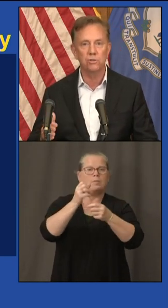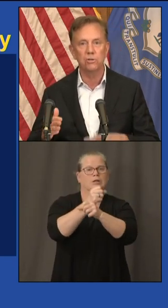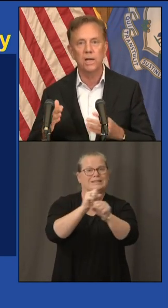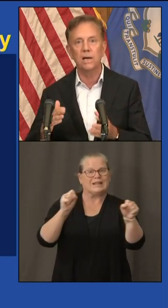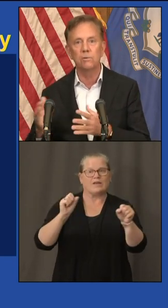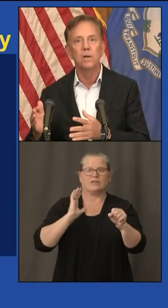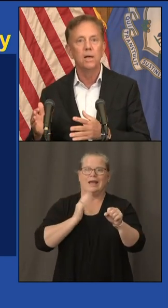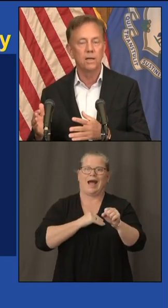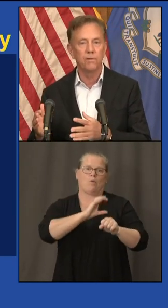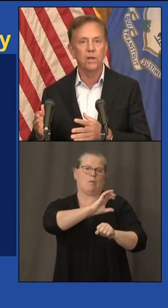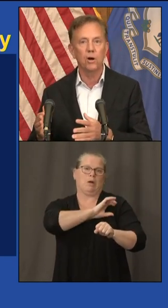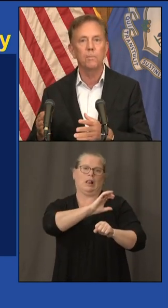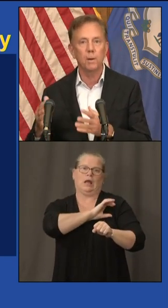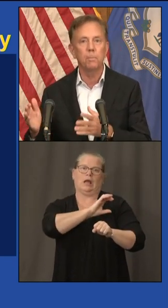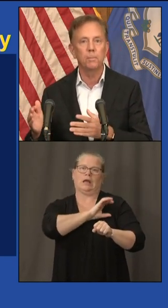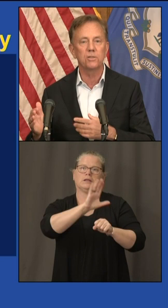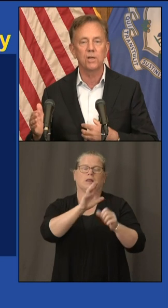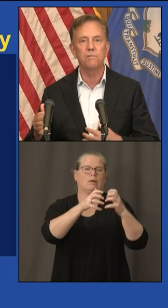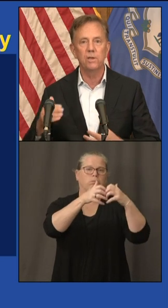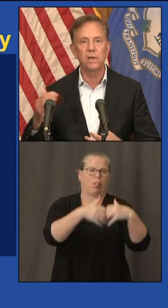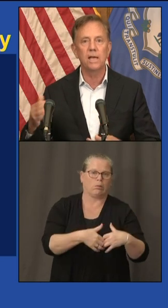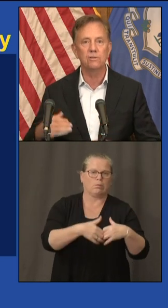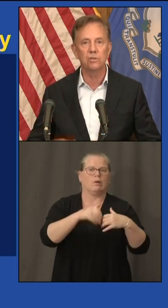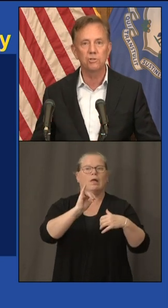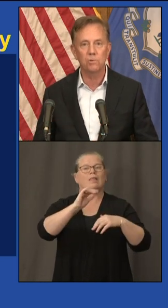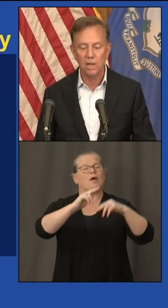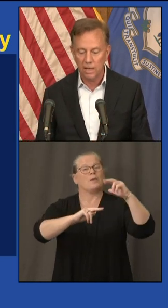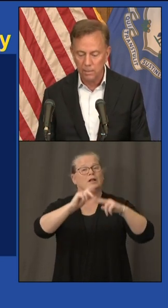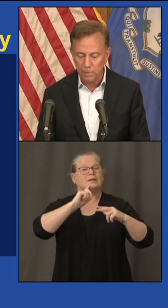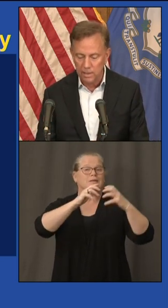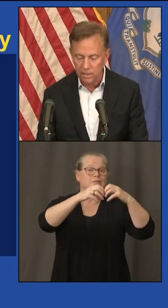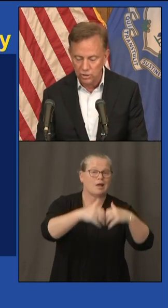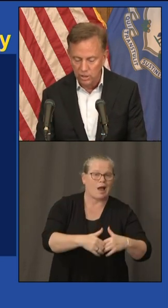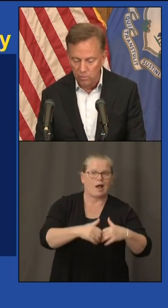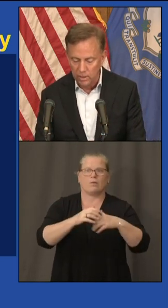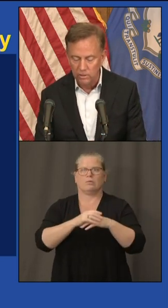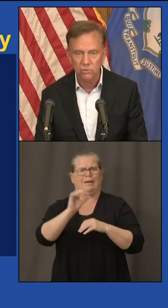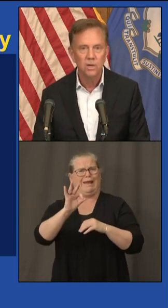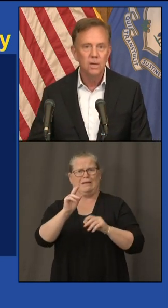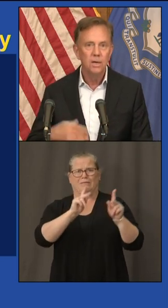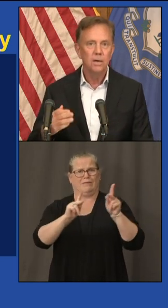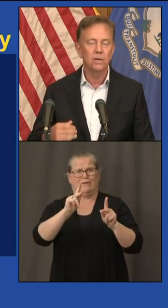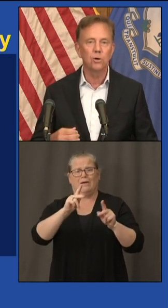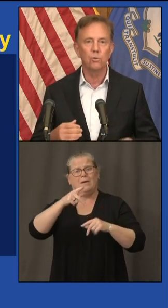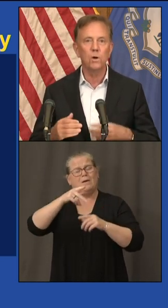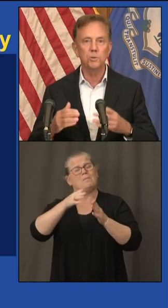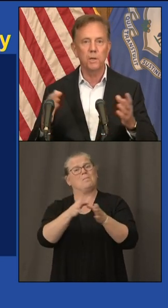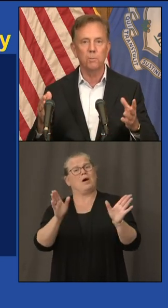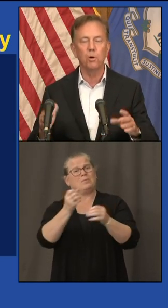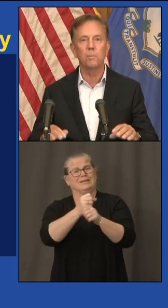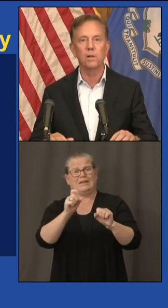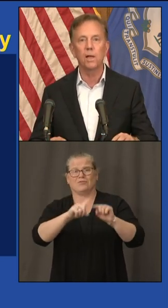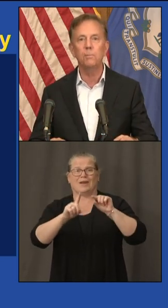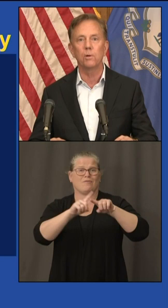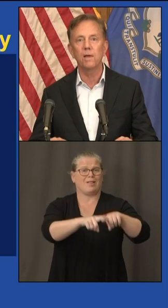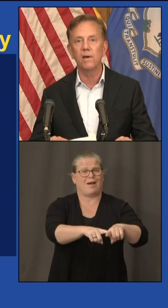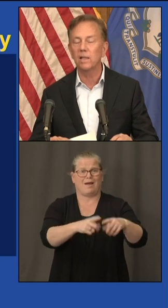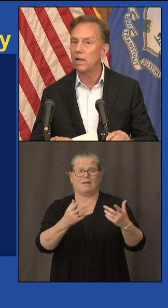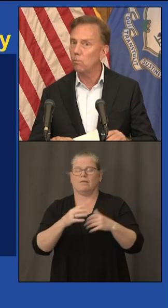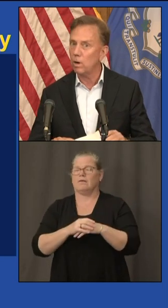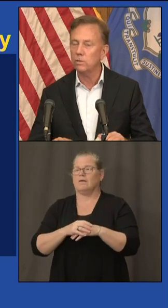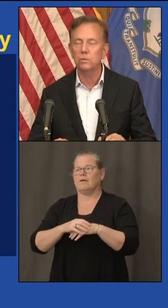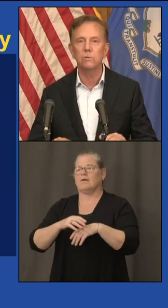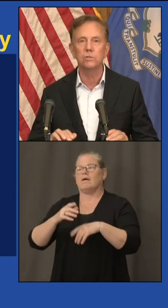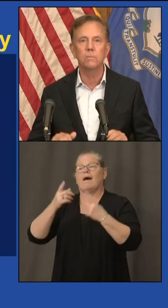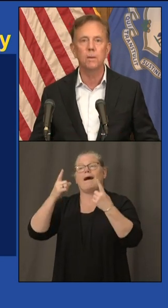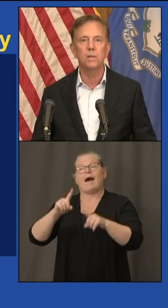barracks are down and if you care about public safety you can't just rely upon the generators uh kurt westby department of labor they've had